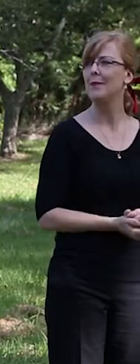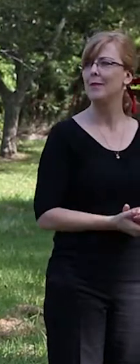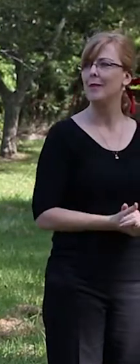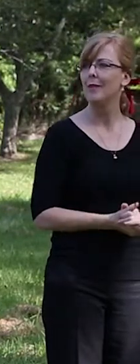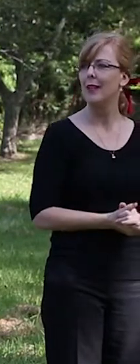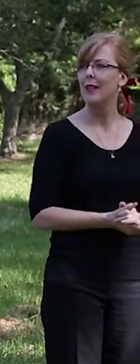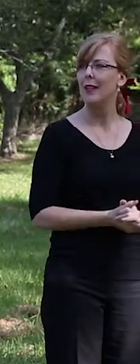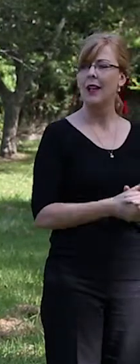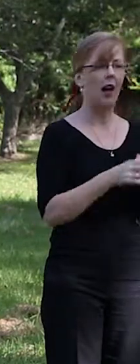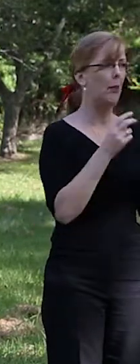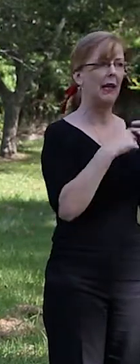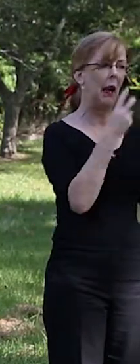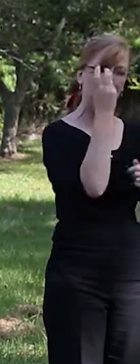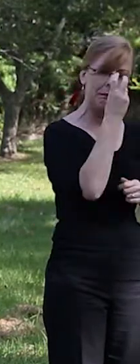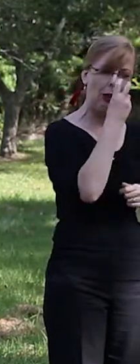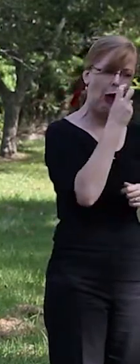And I am going blind.